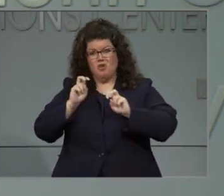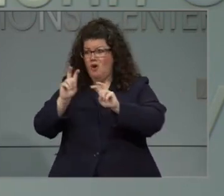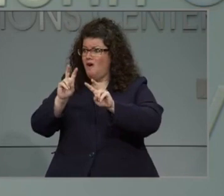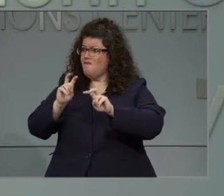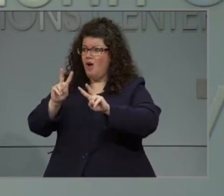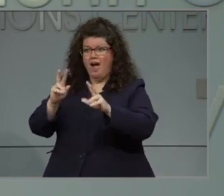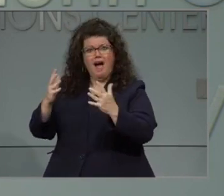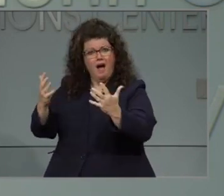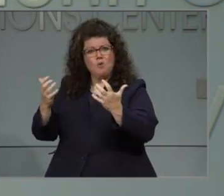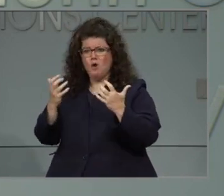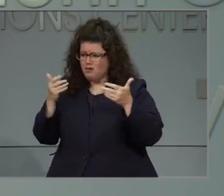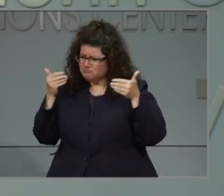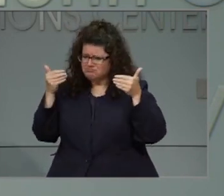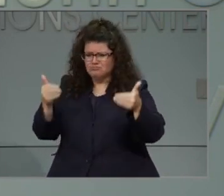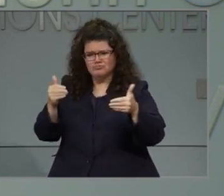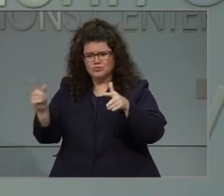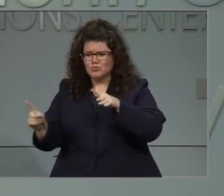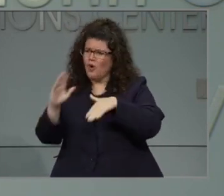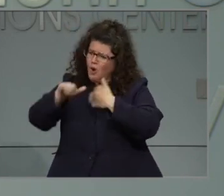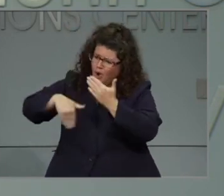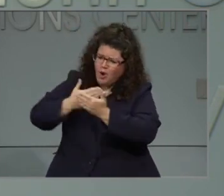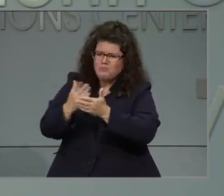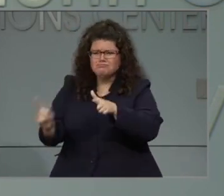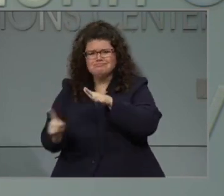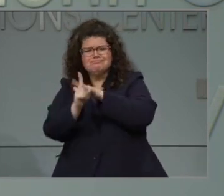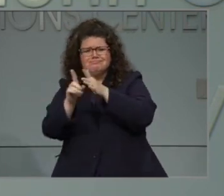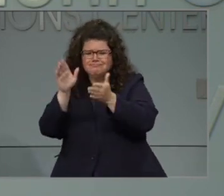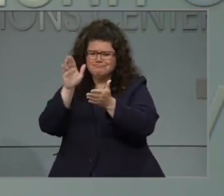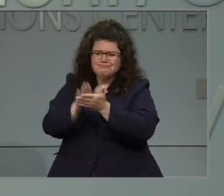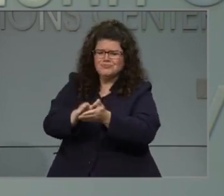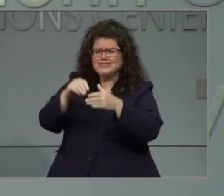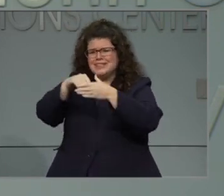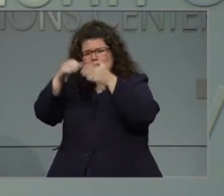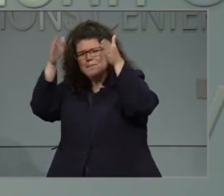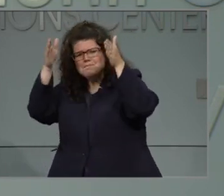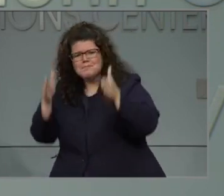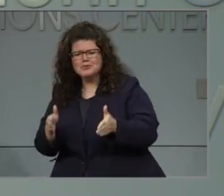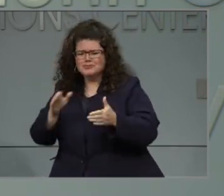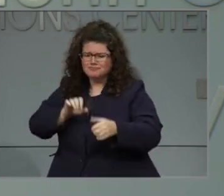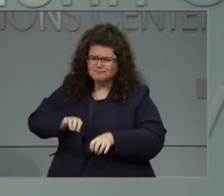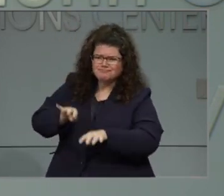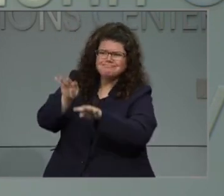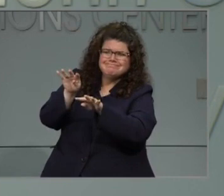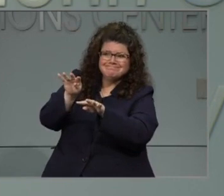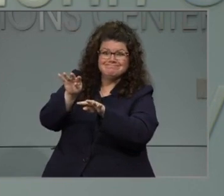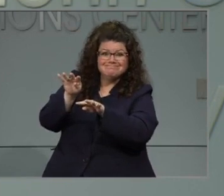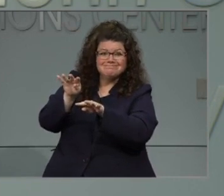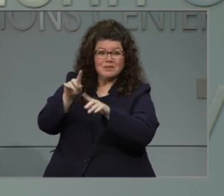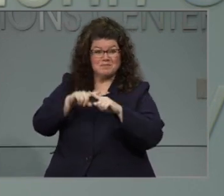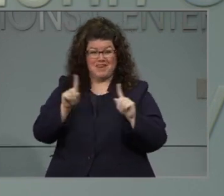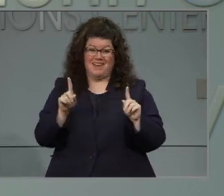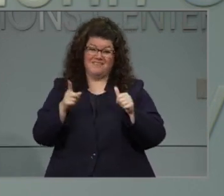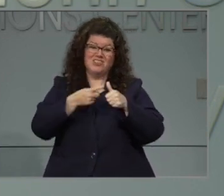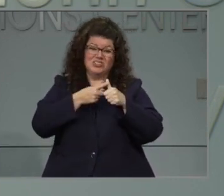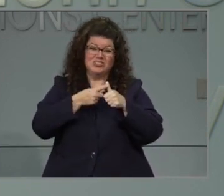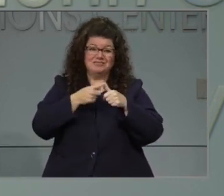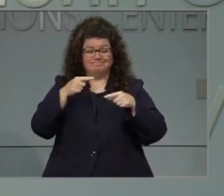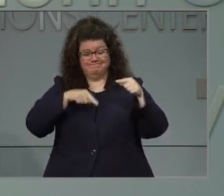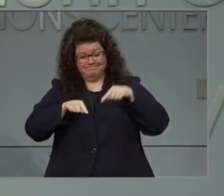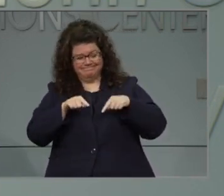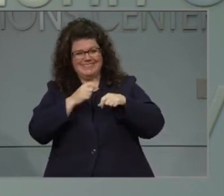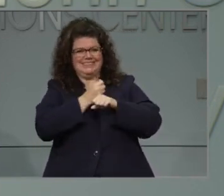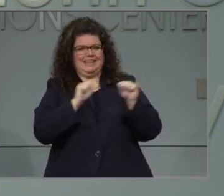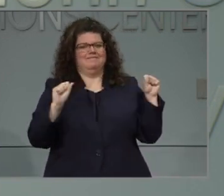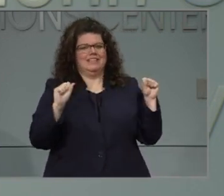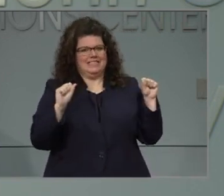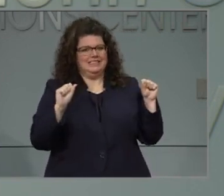when we can get our schools back to normal, but we know that we have to put safety as a priority. We know